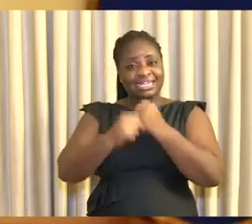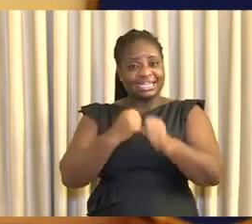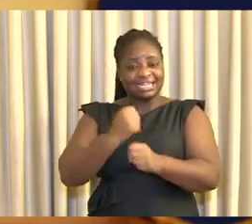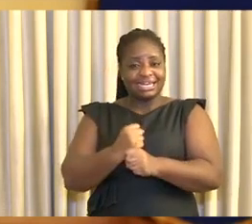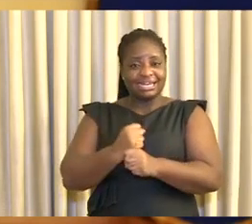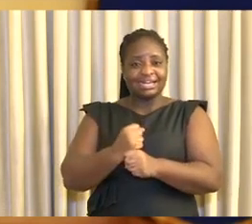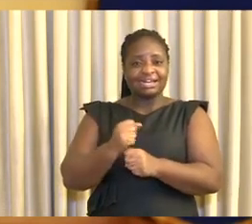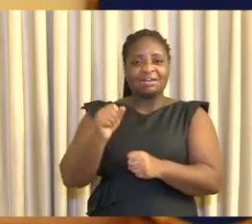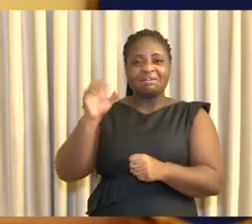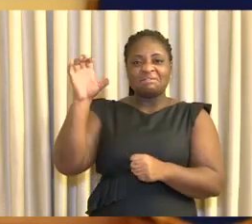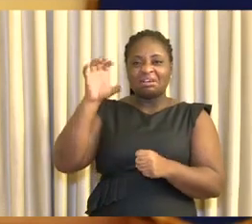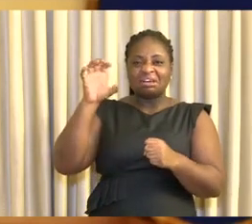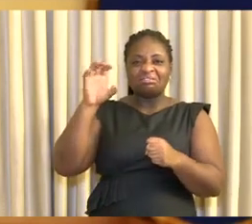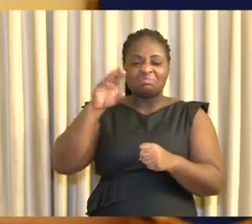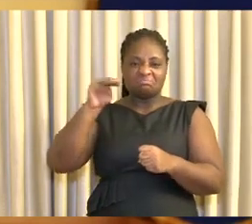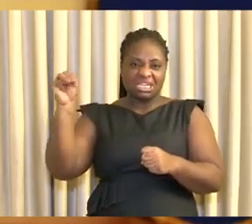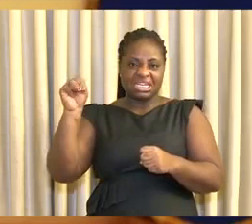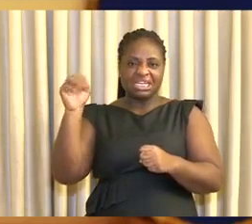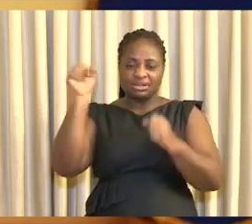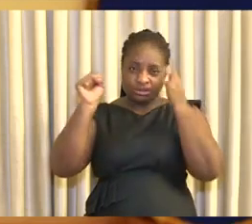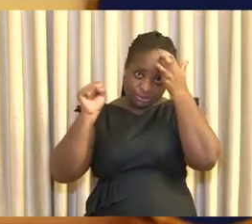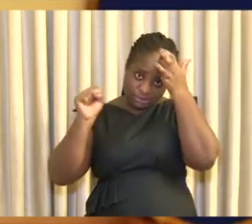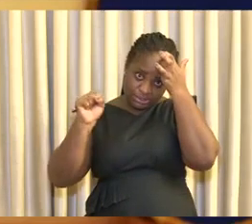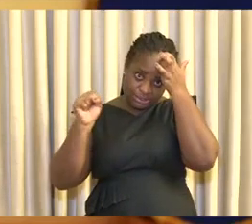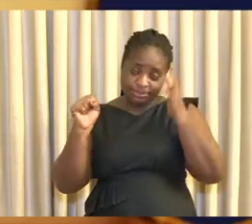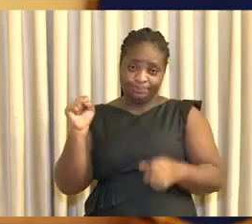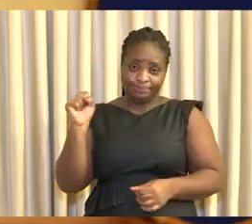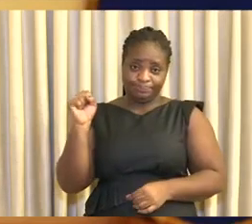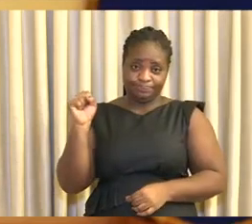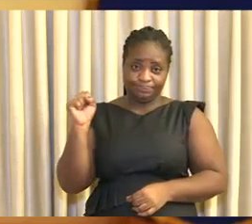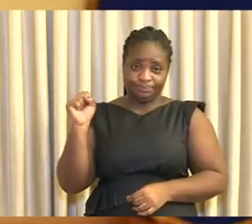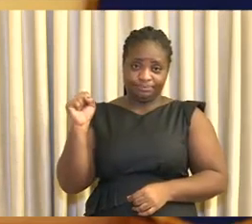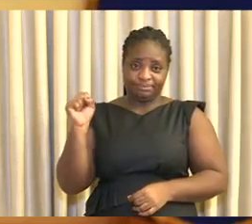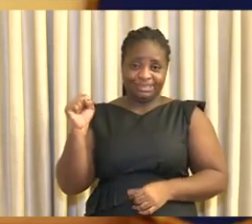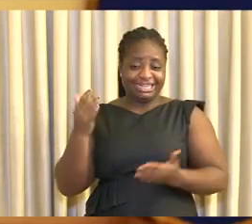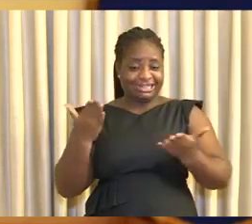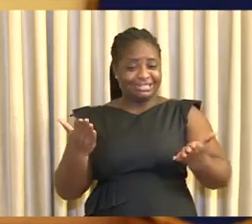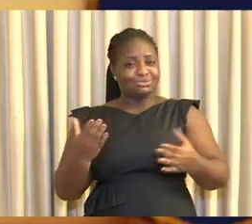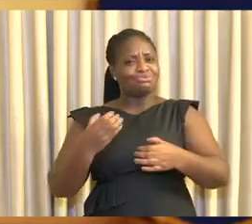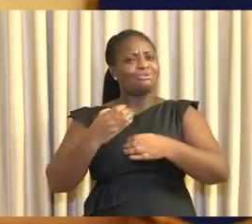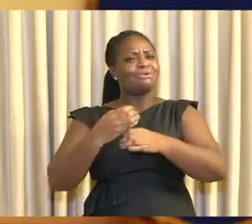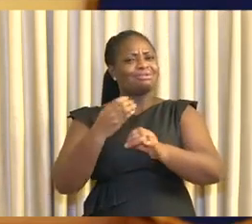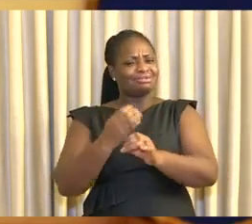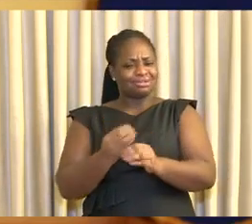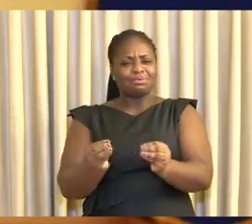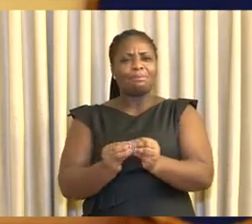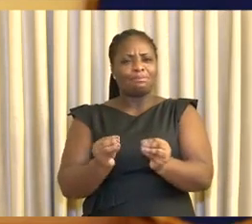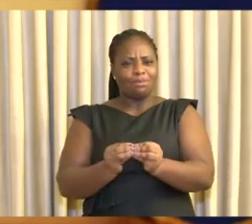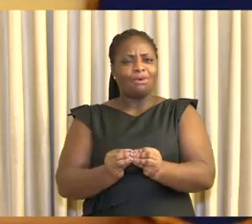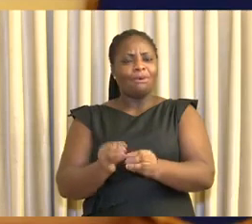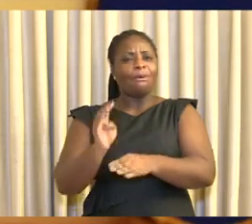space to help make the Ghanaian economy much more resilient. I've charged the Finance Minister